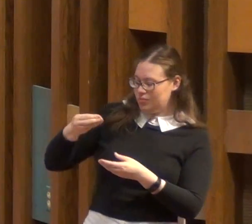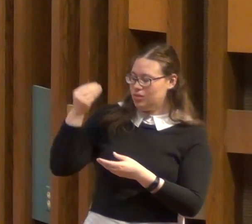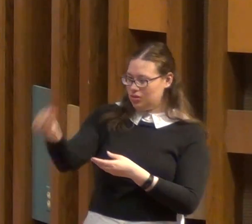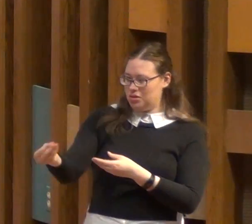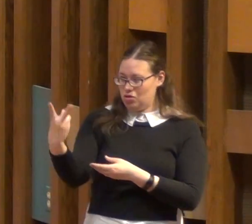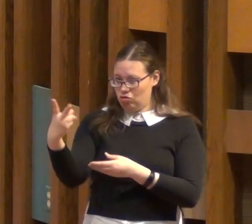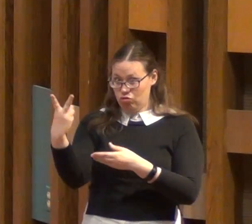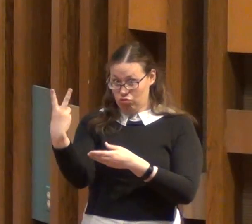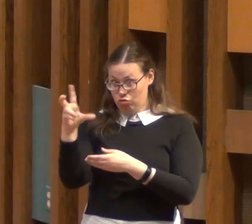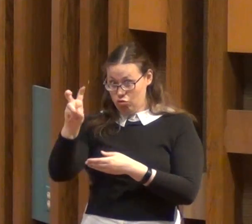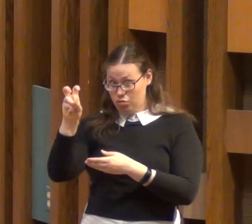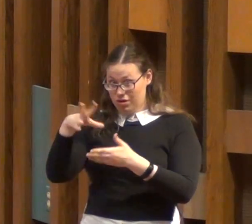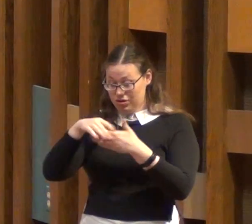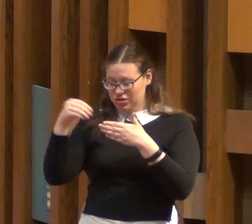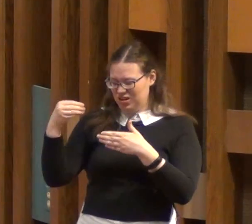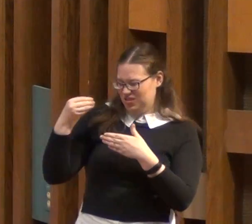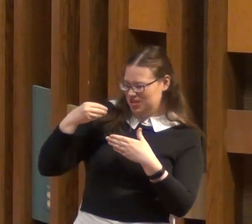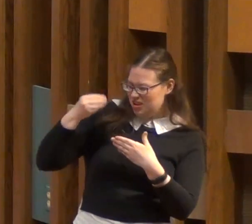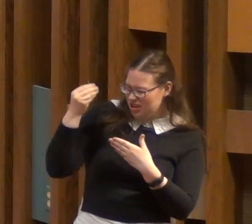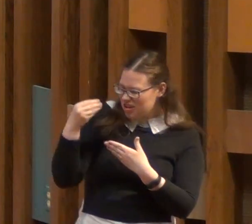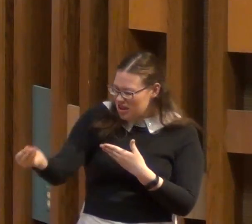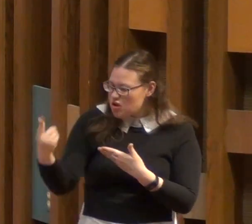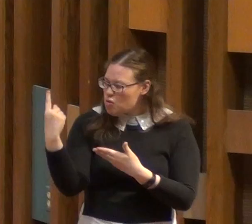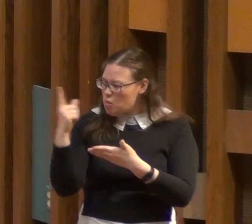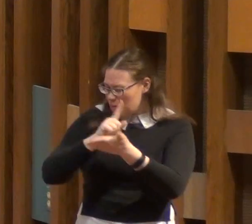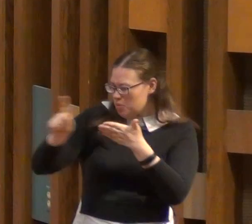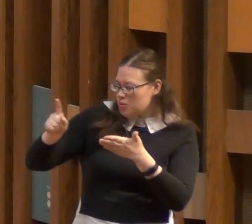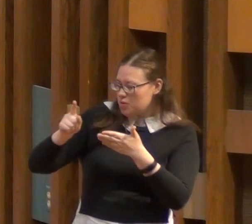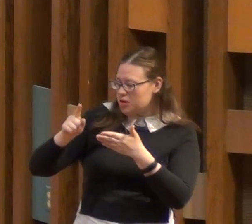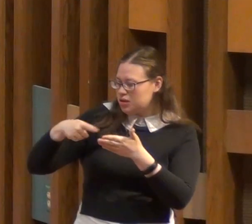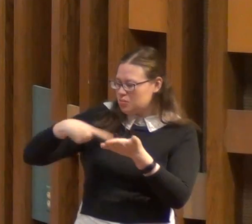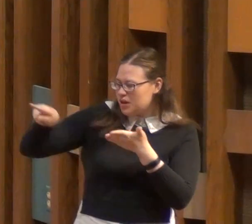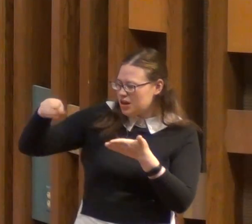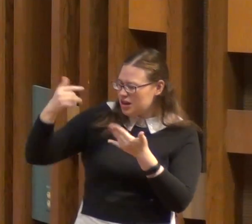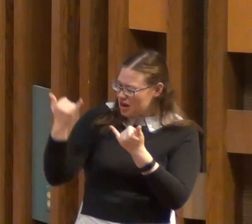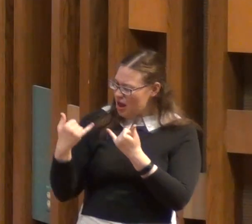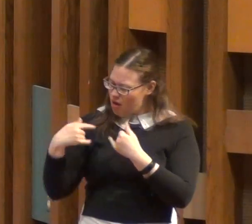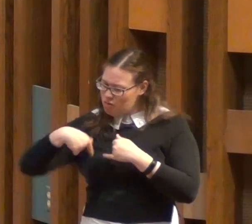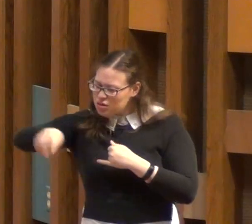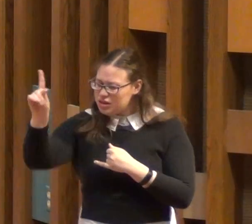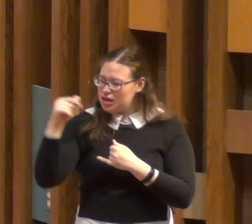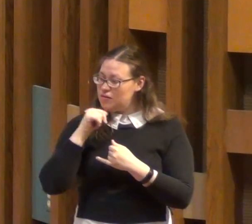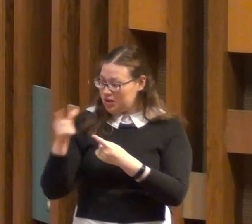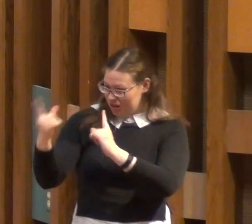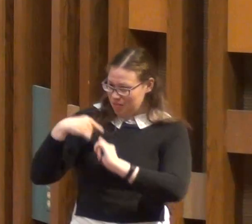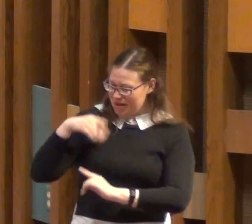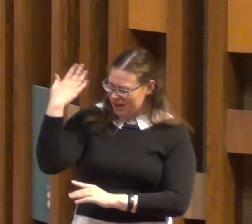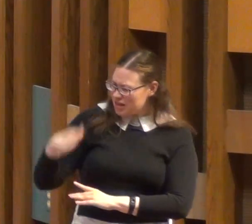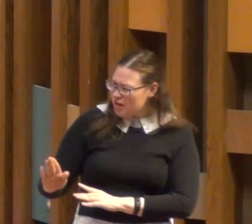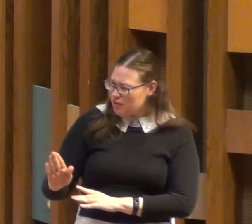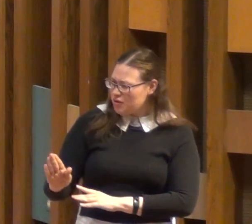$200 in cash and screamed, here's a week's pay. Now get out of here and don't come back.